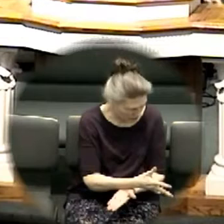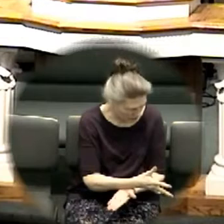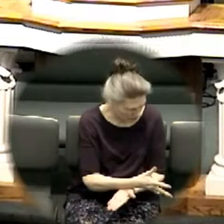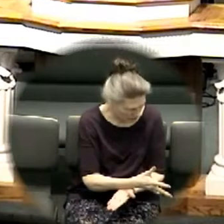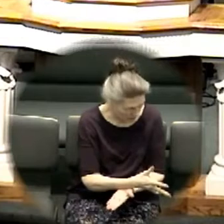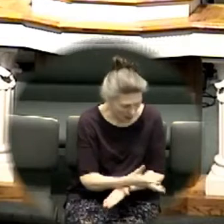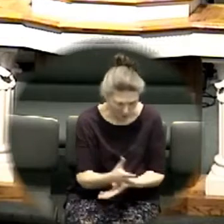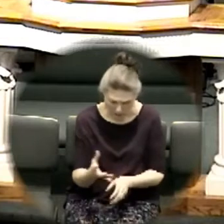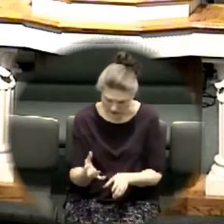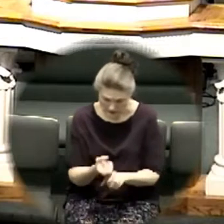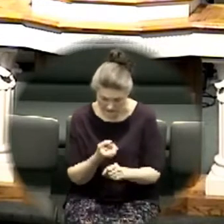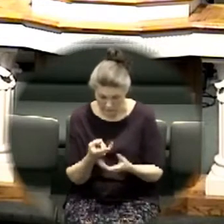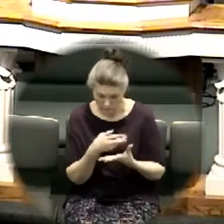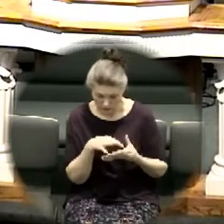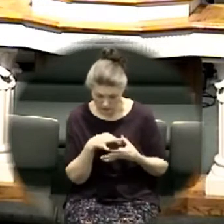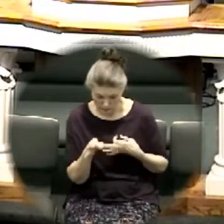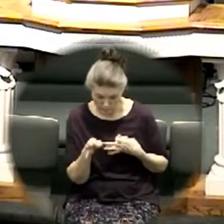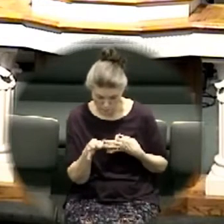step is it finance